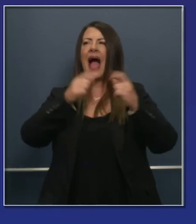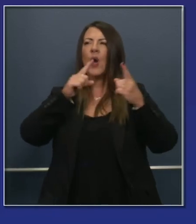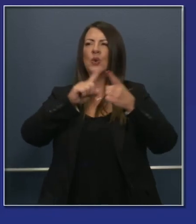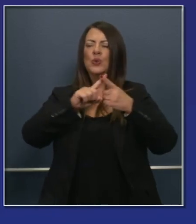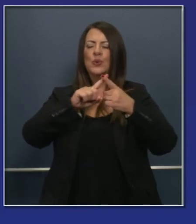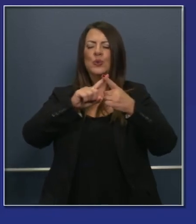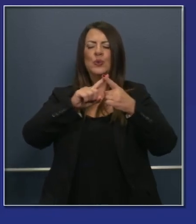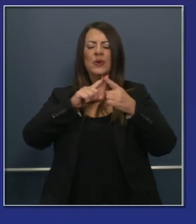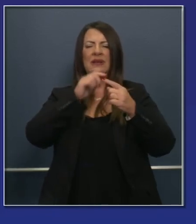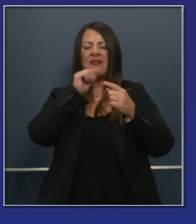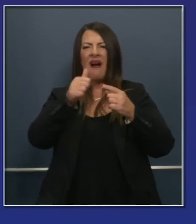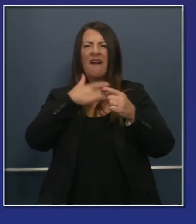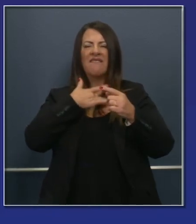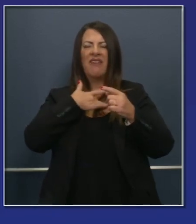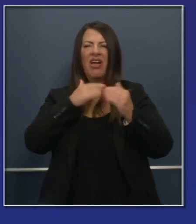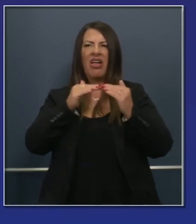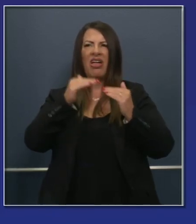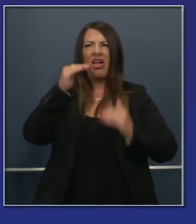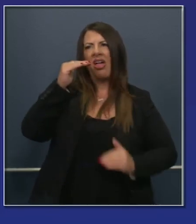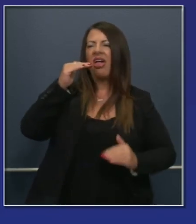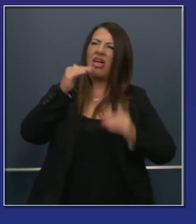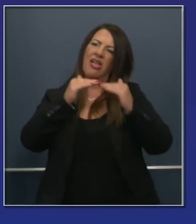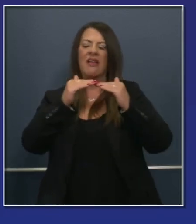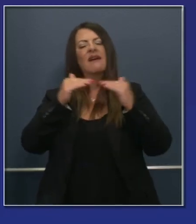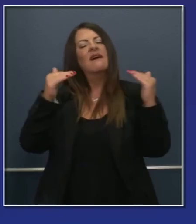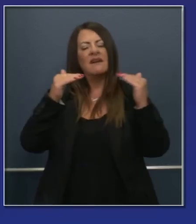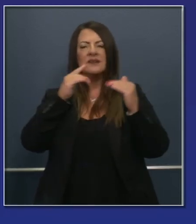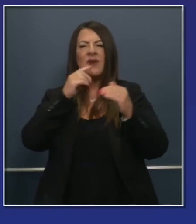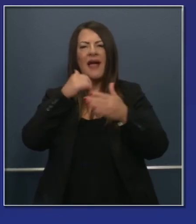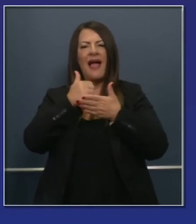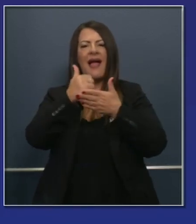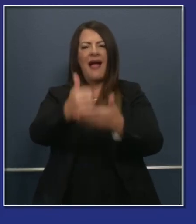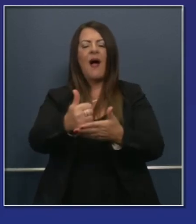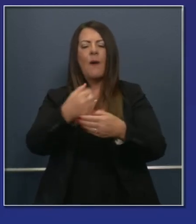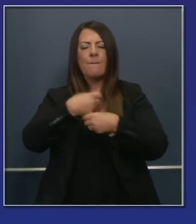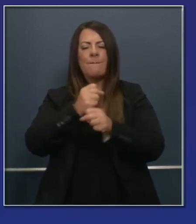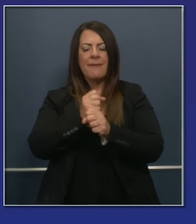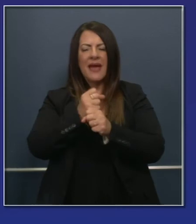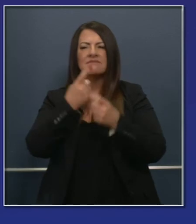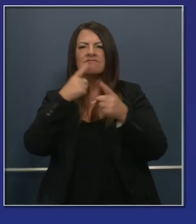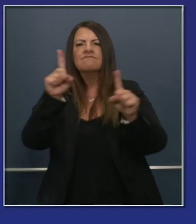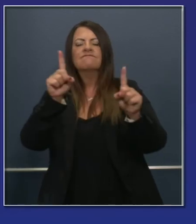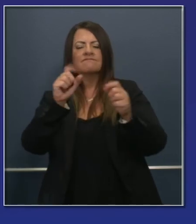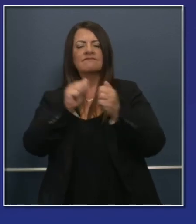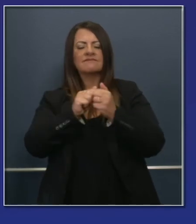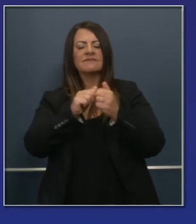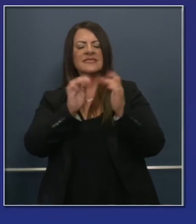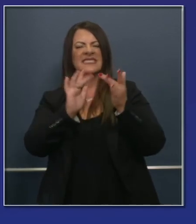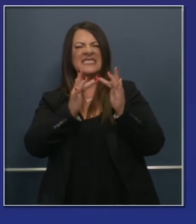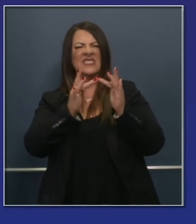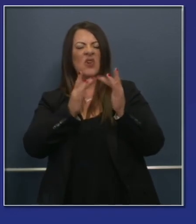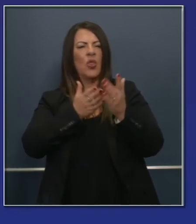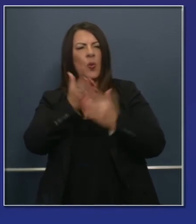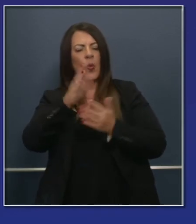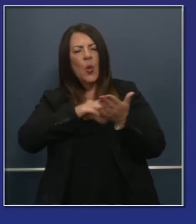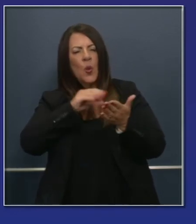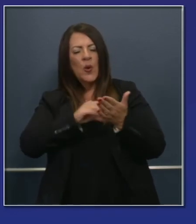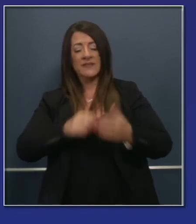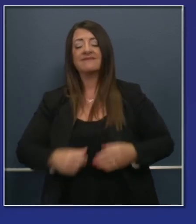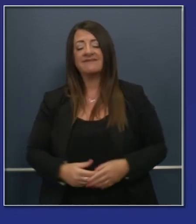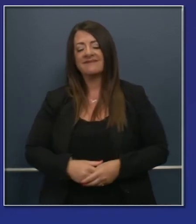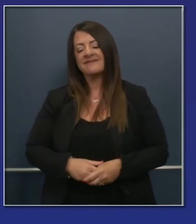and not just about what you plug those virtual hotspots into it's also about something much richer much deeper